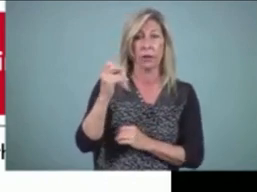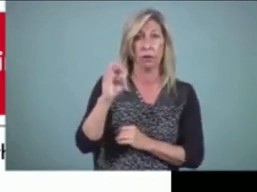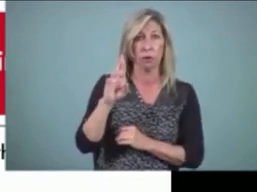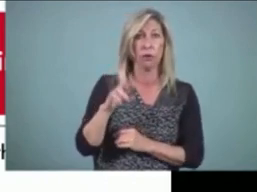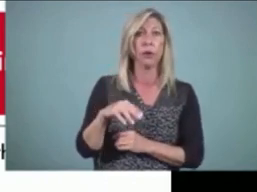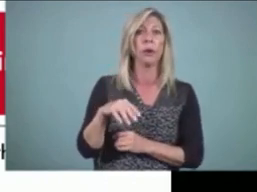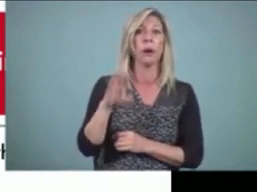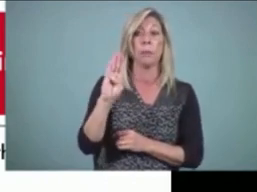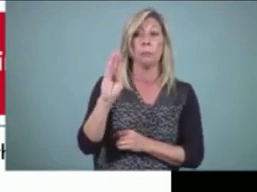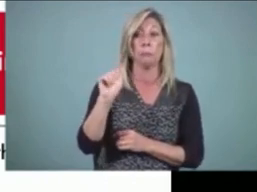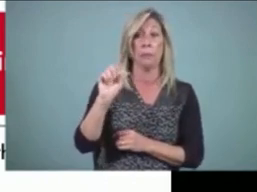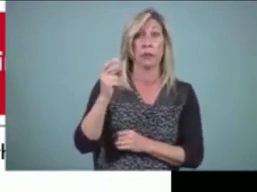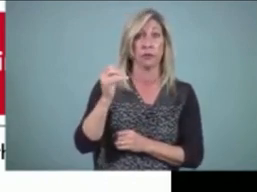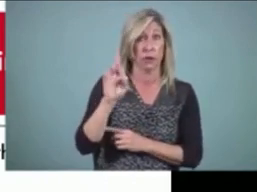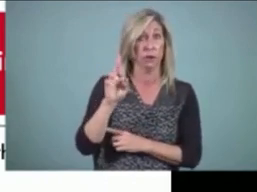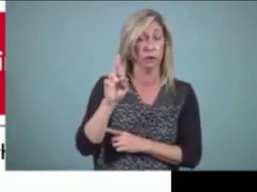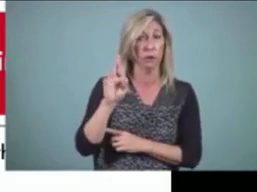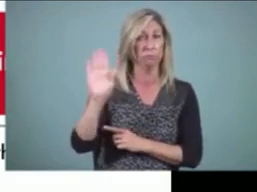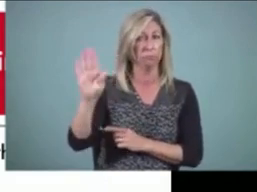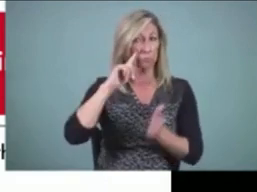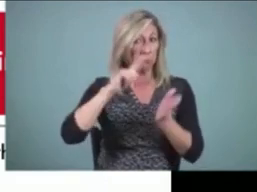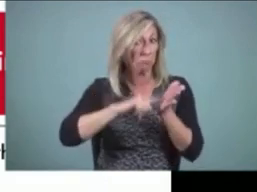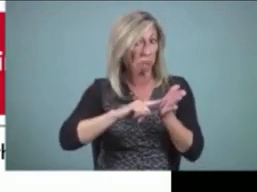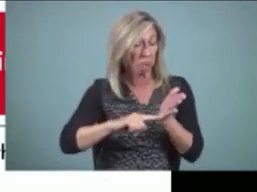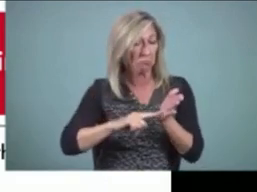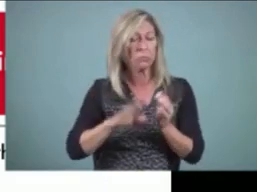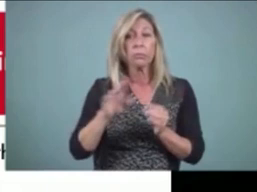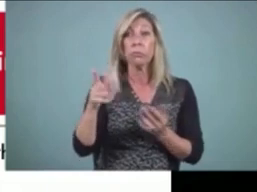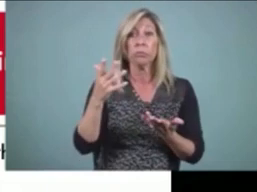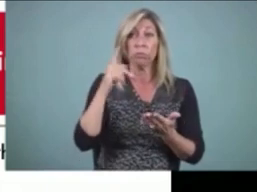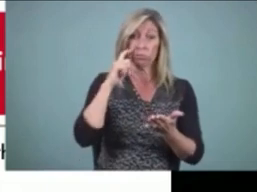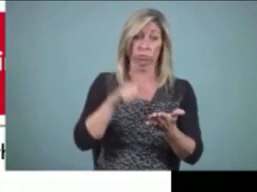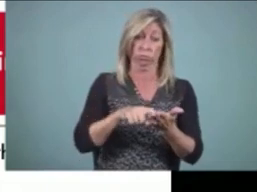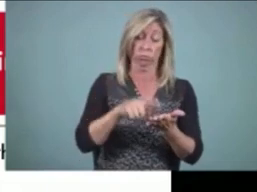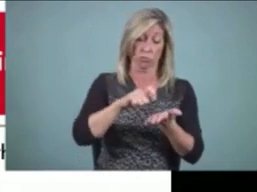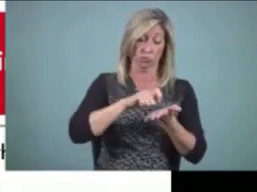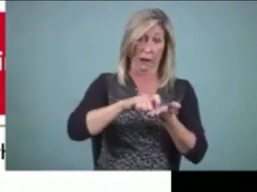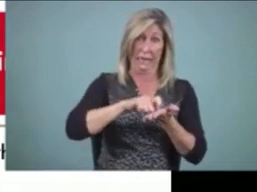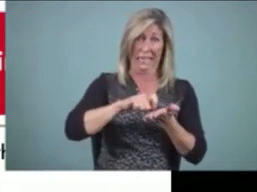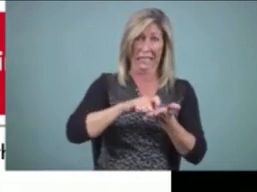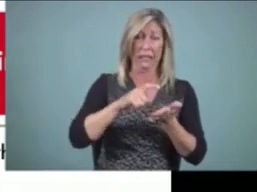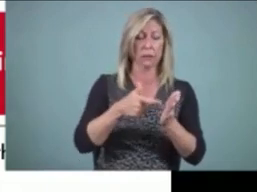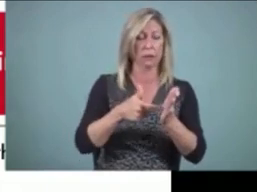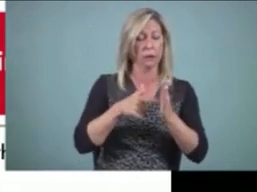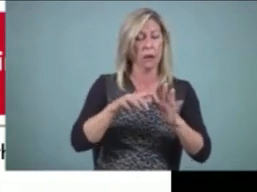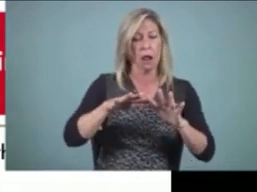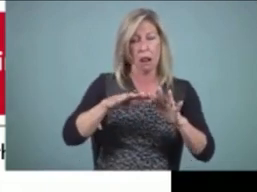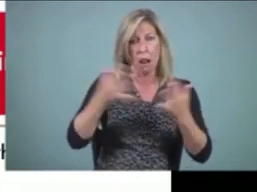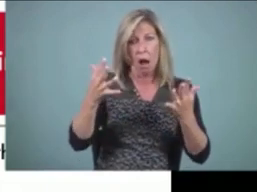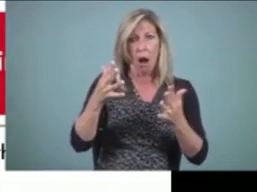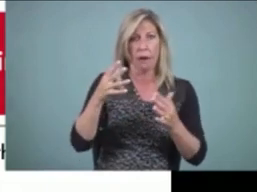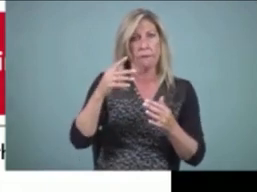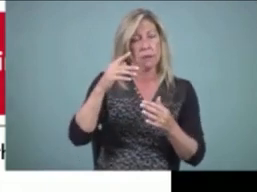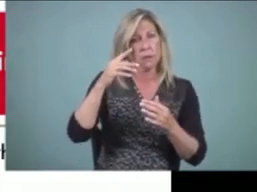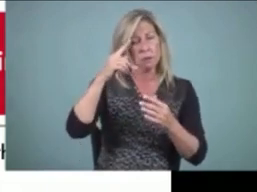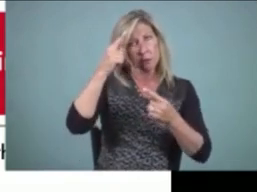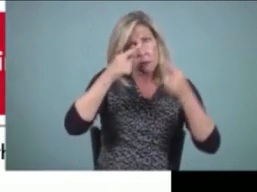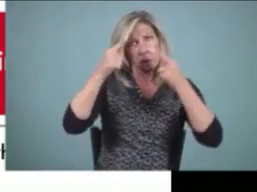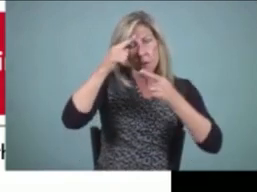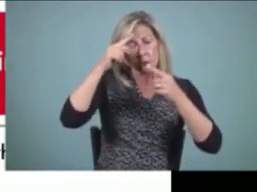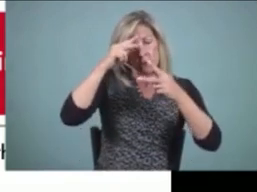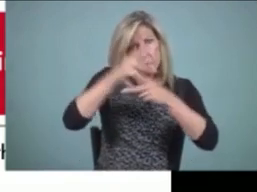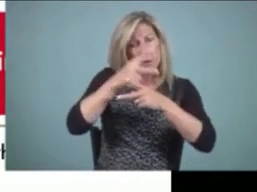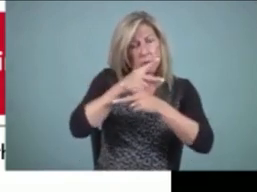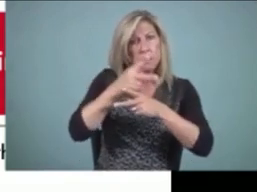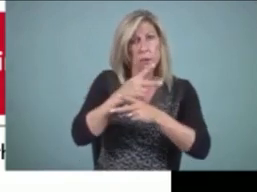this is one of the most demanding, complex cognitive activities that most of us ever undertake. If we were